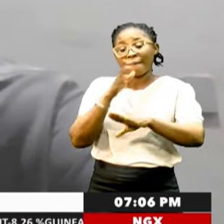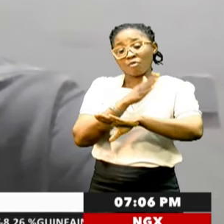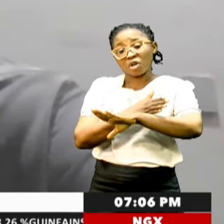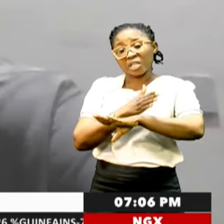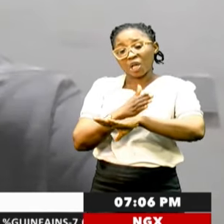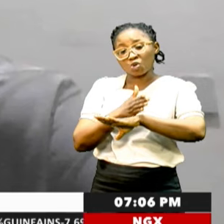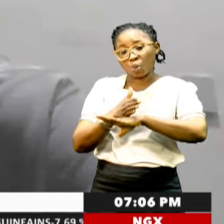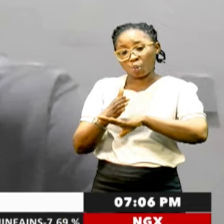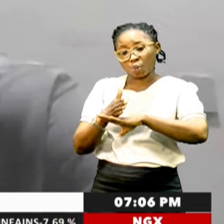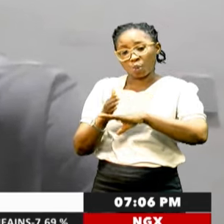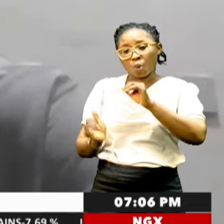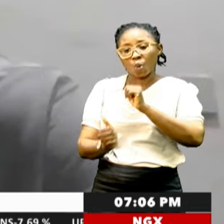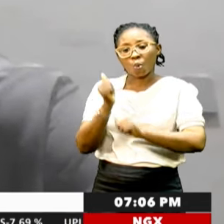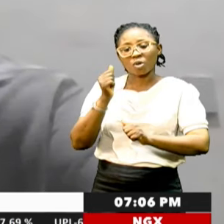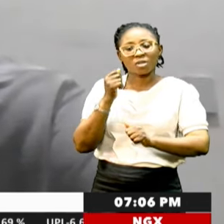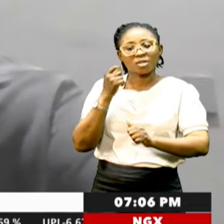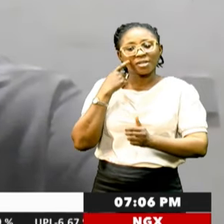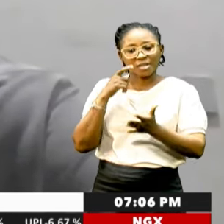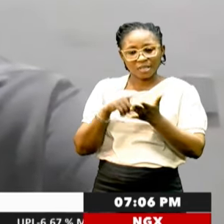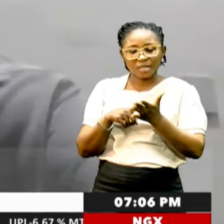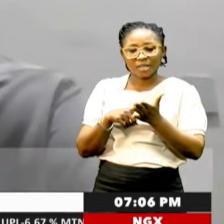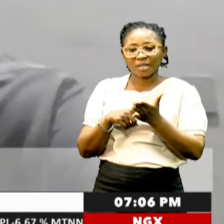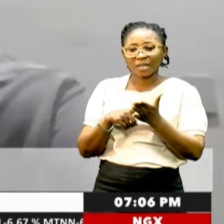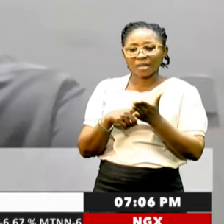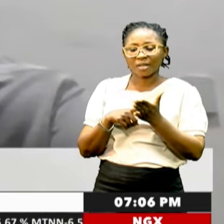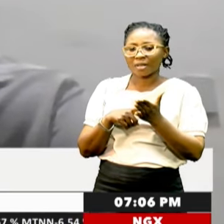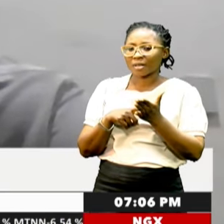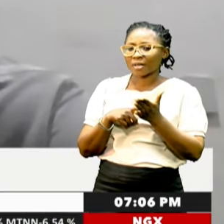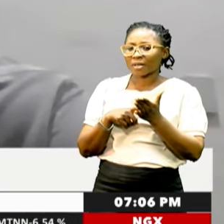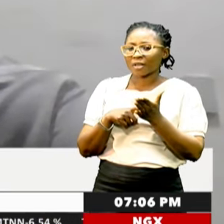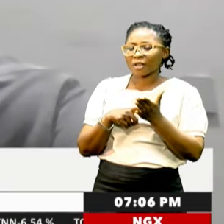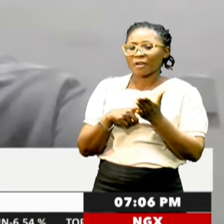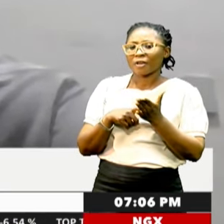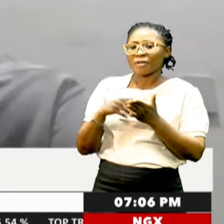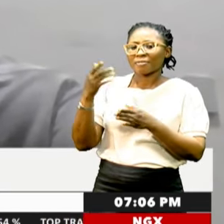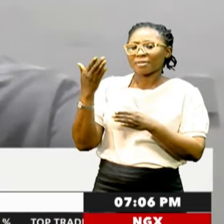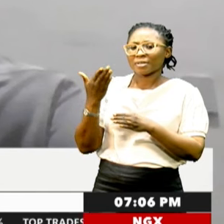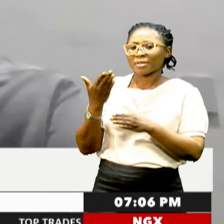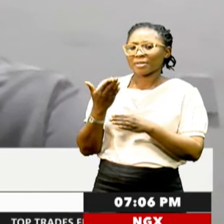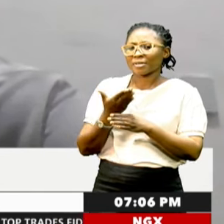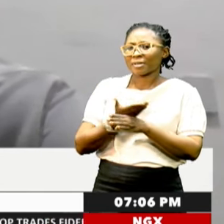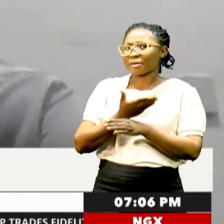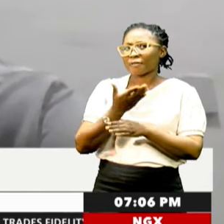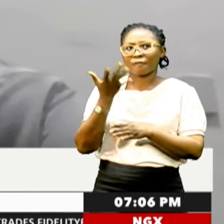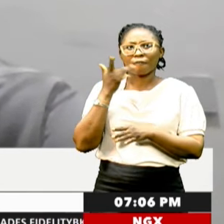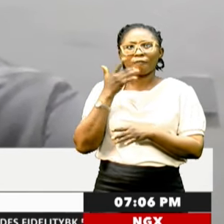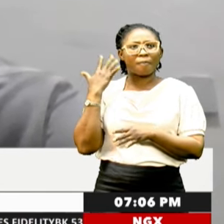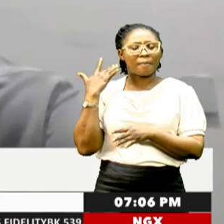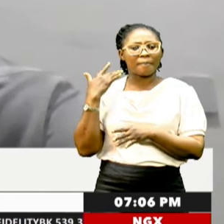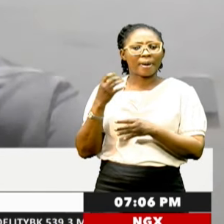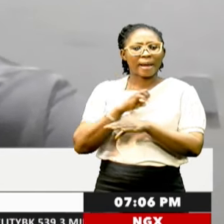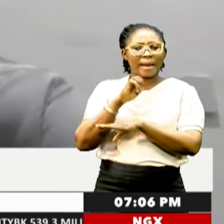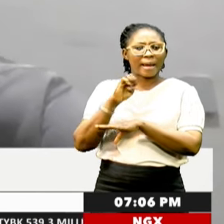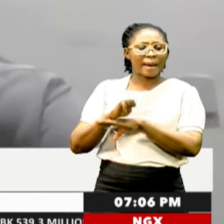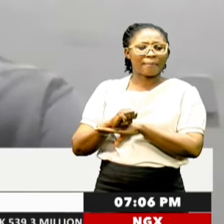which, obviously, the gold sack man, former employee, and a person of Sunak, was